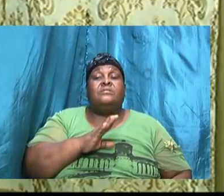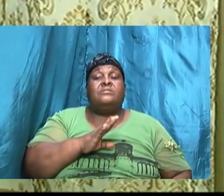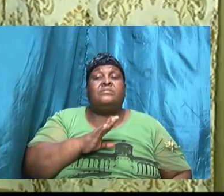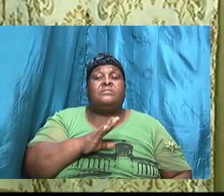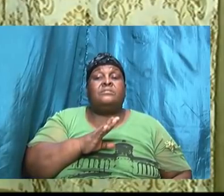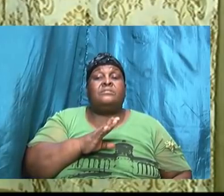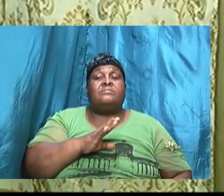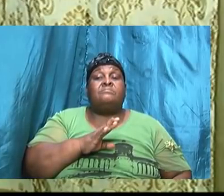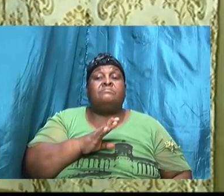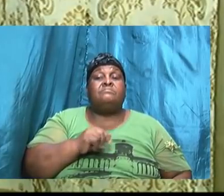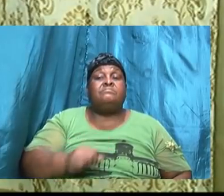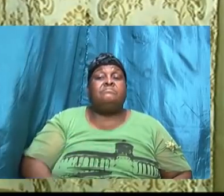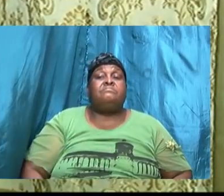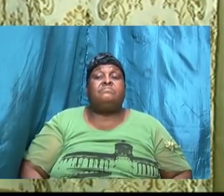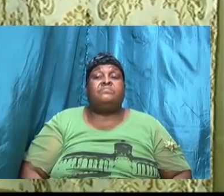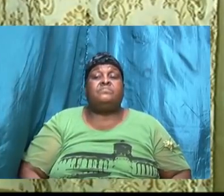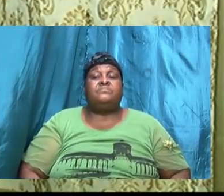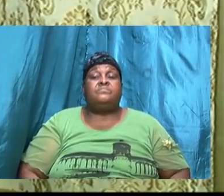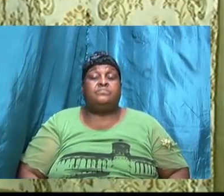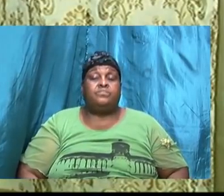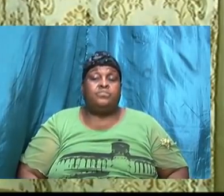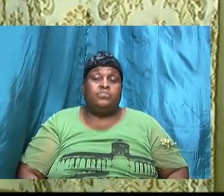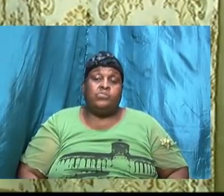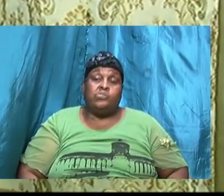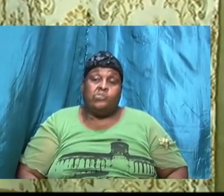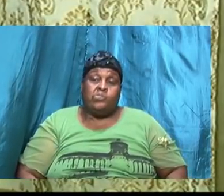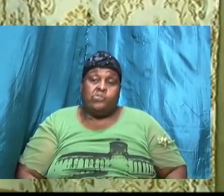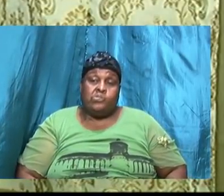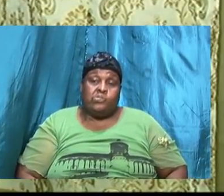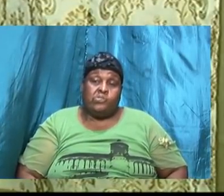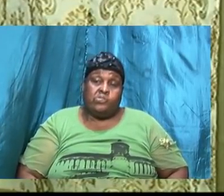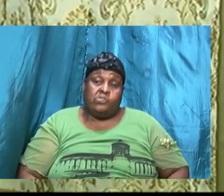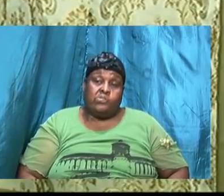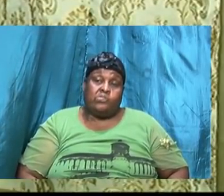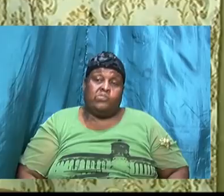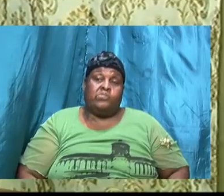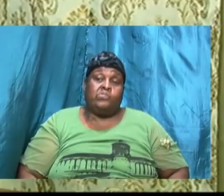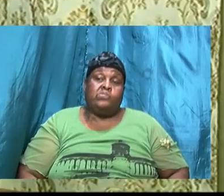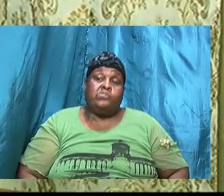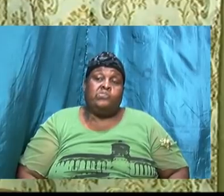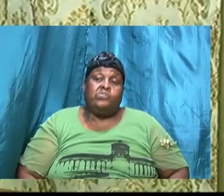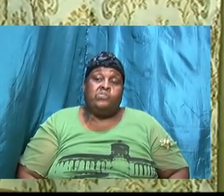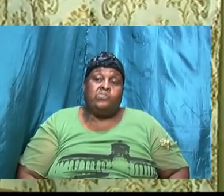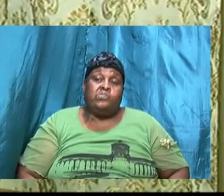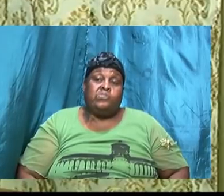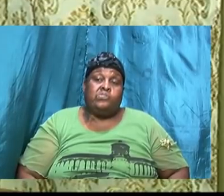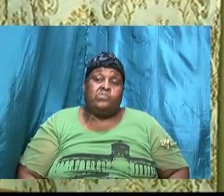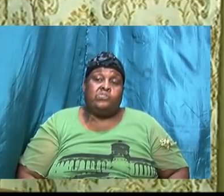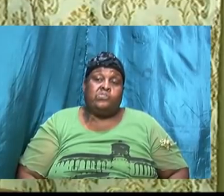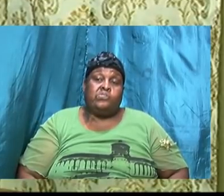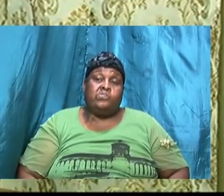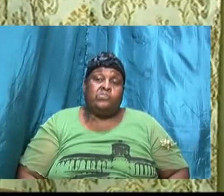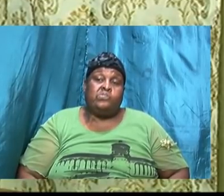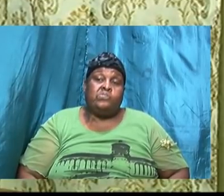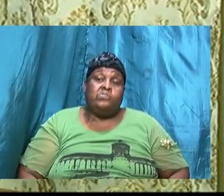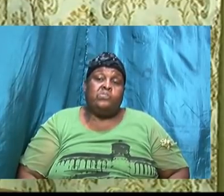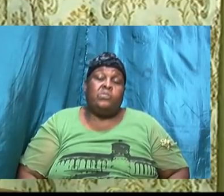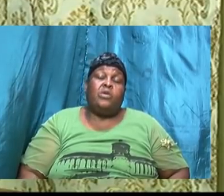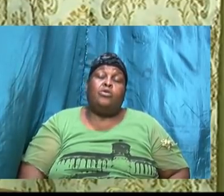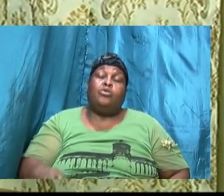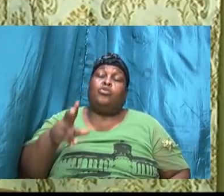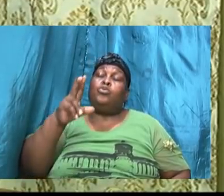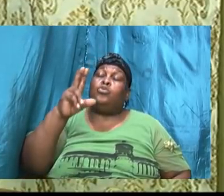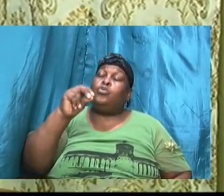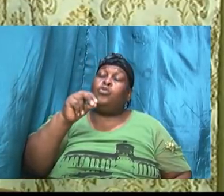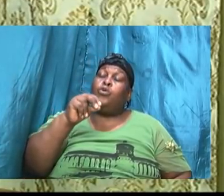in 2nd Samuels 21 and 1 there was a famine in the land